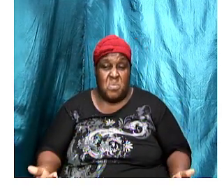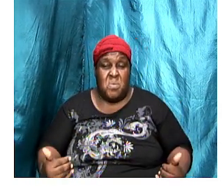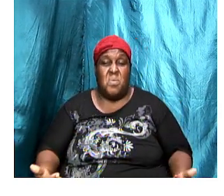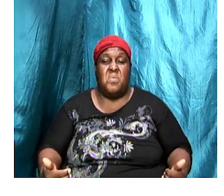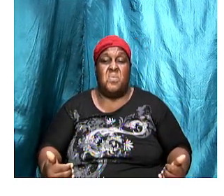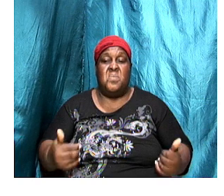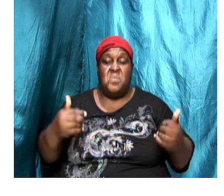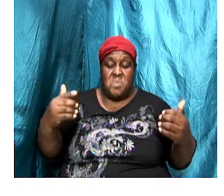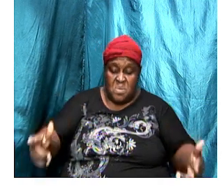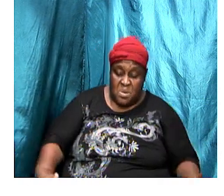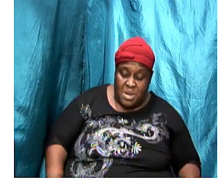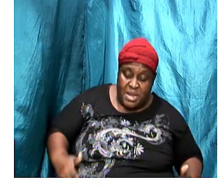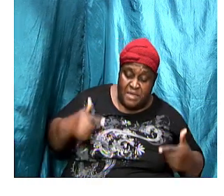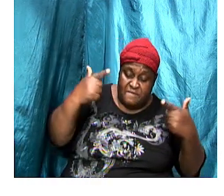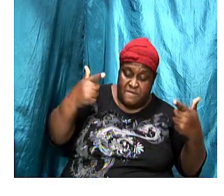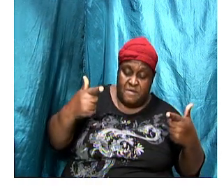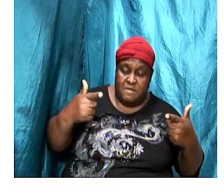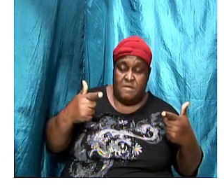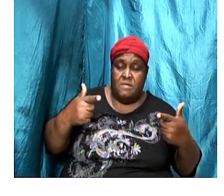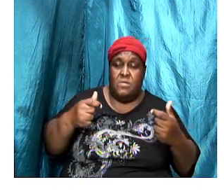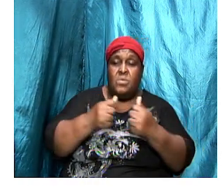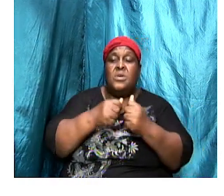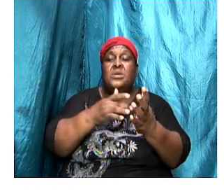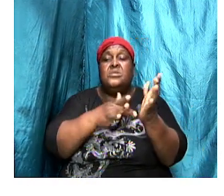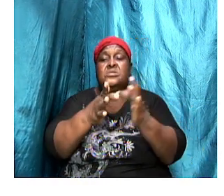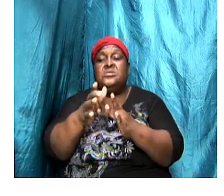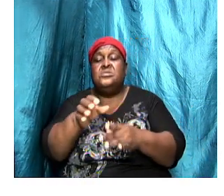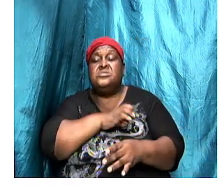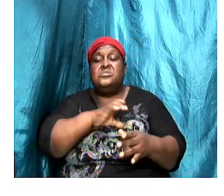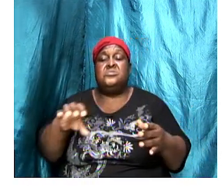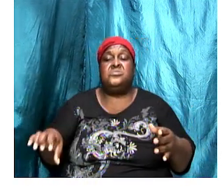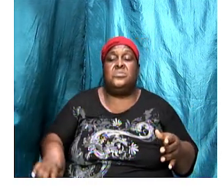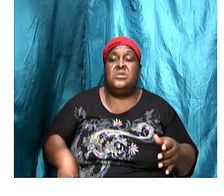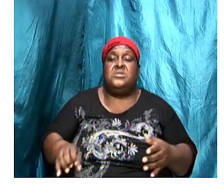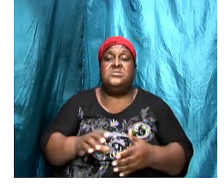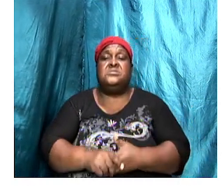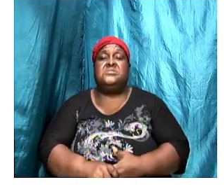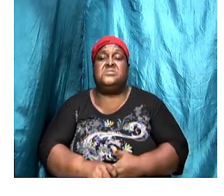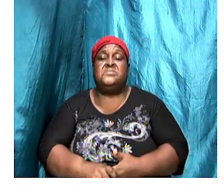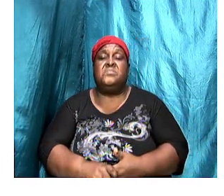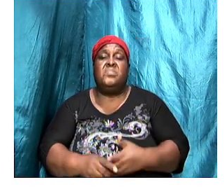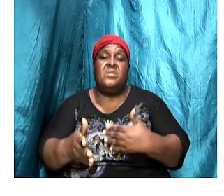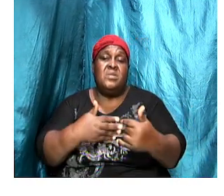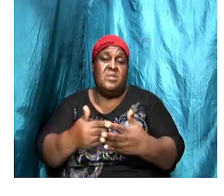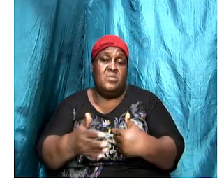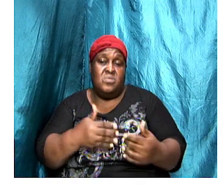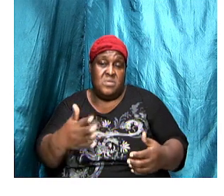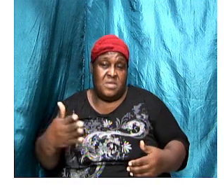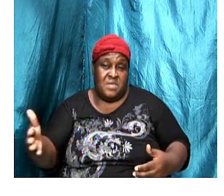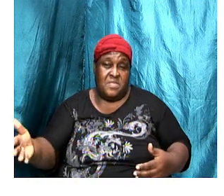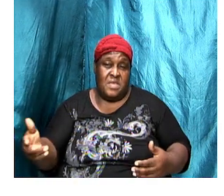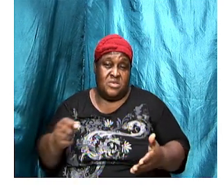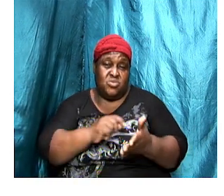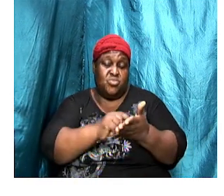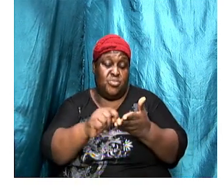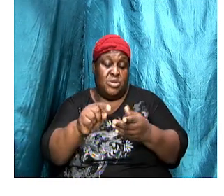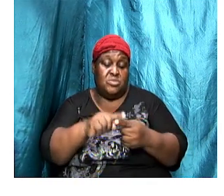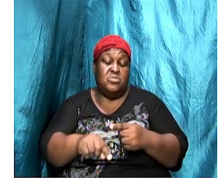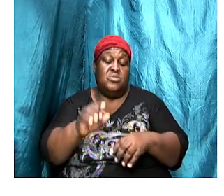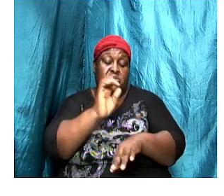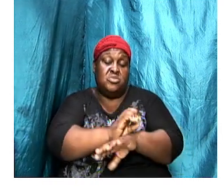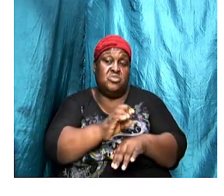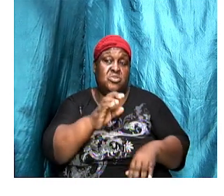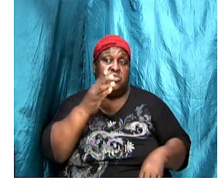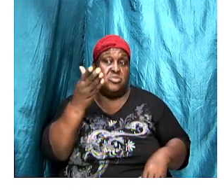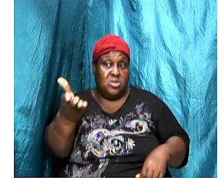current walk with the Lord Jesus. In other words, although the things that were written to the churches